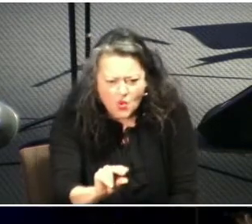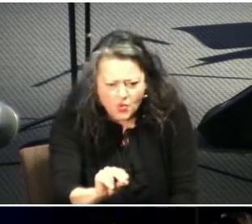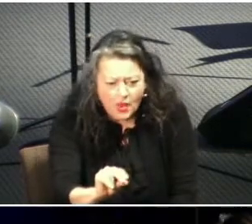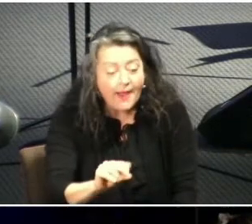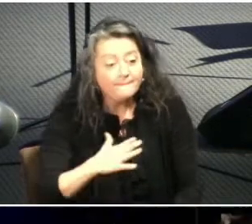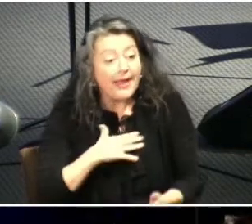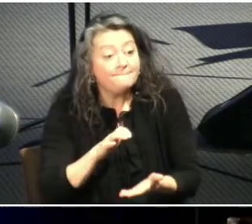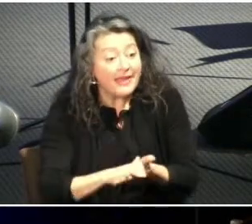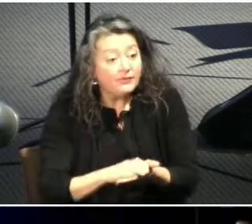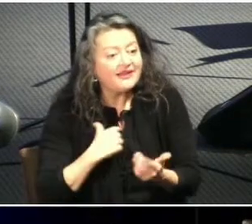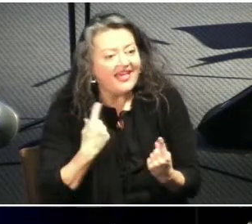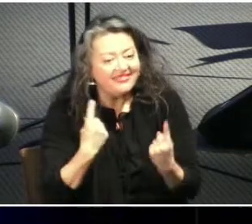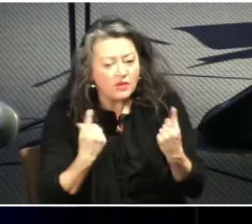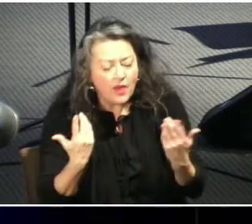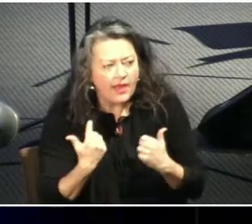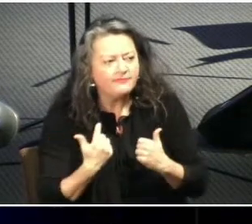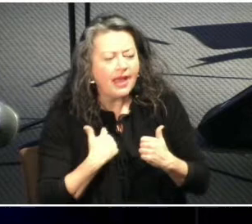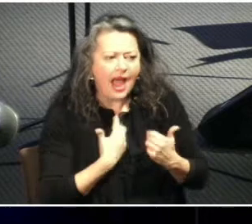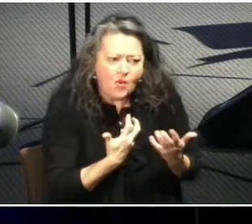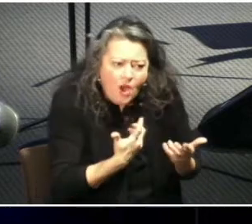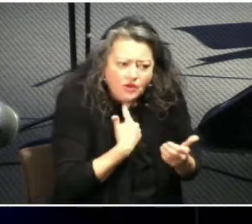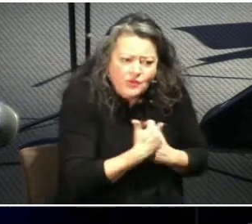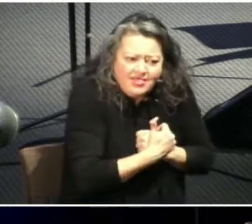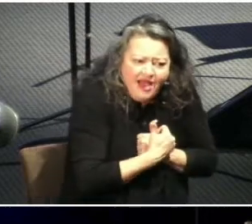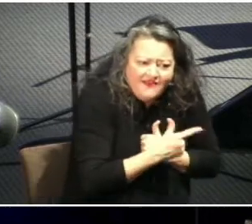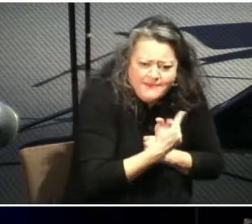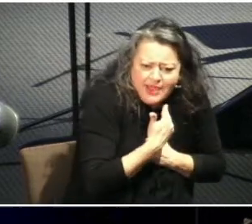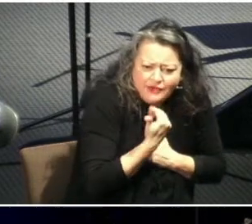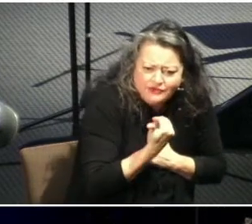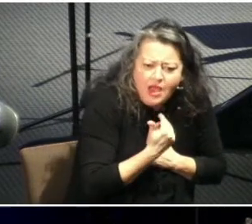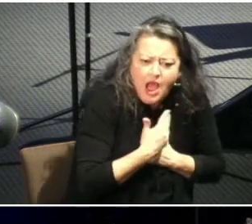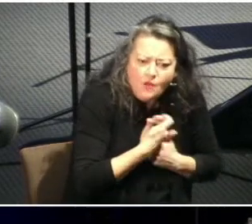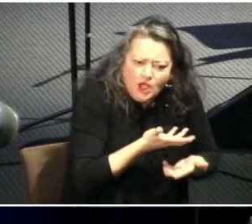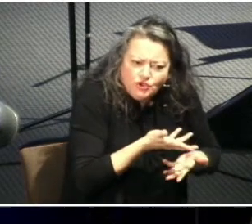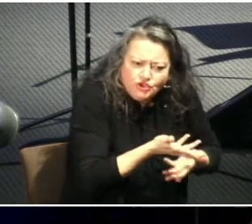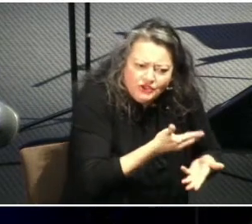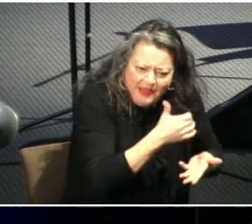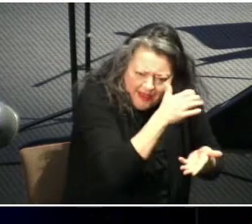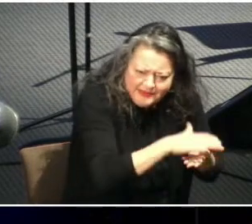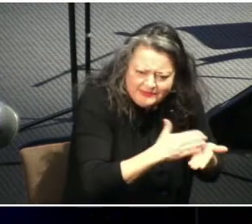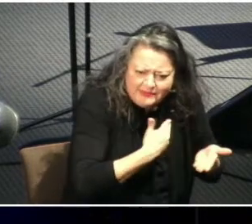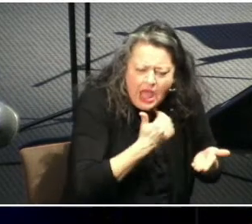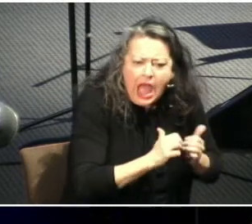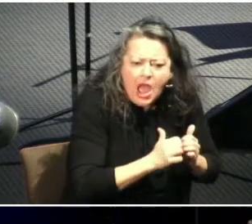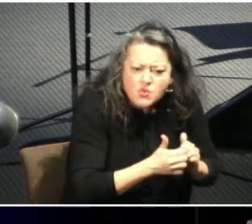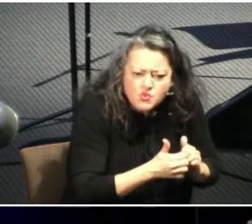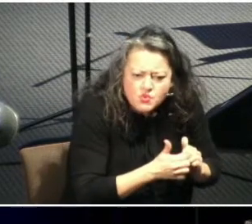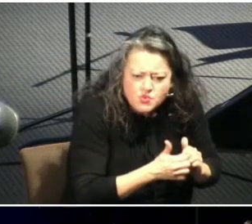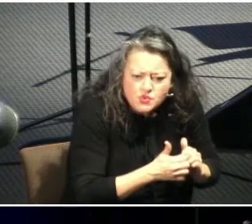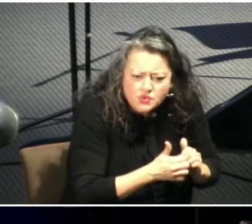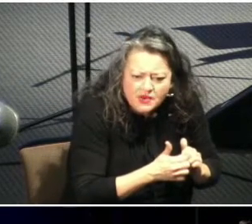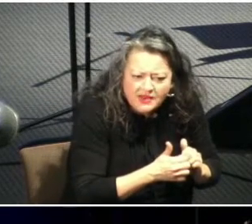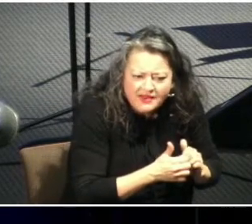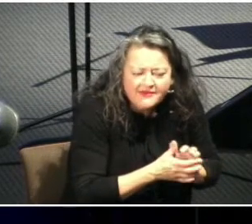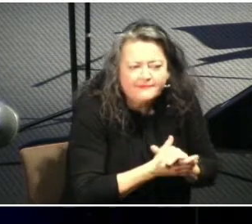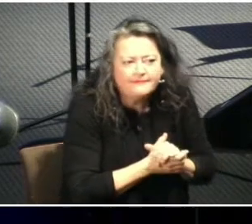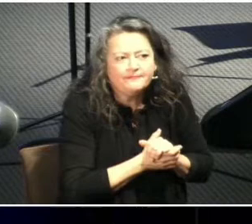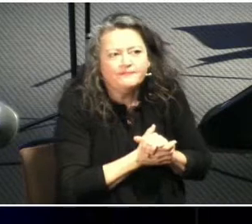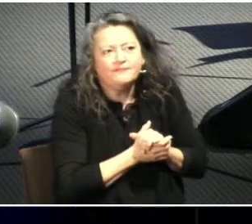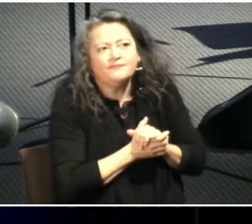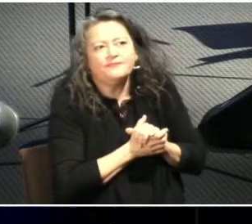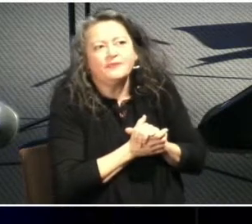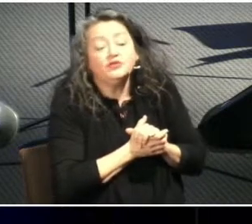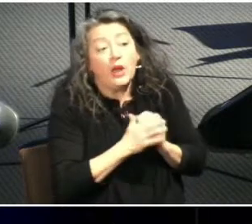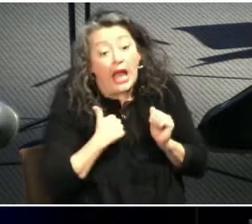thinking how can i love him better how can i serve him better um so yeah it just i had a lot of